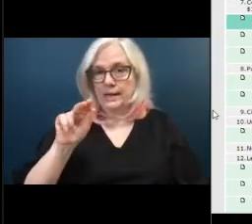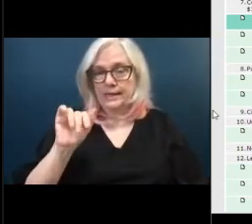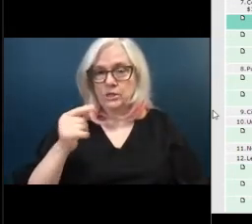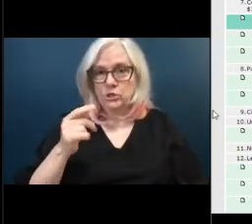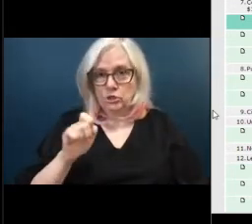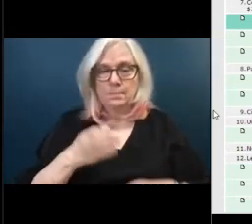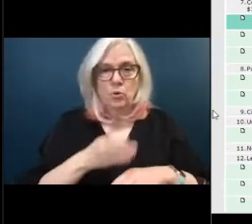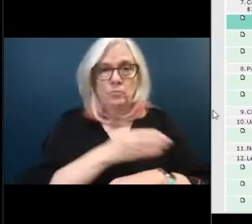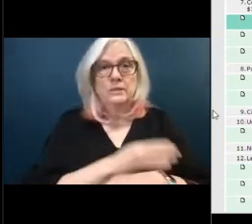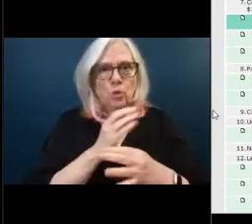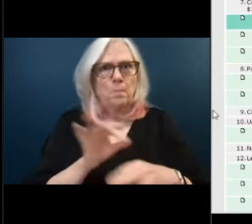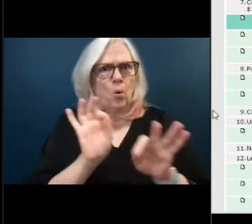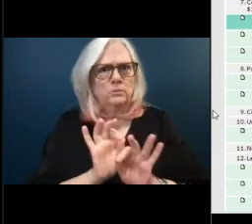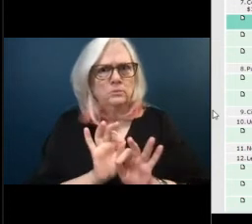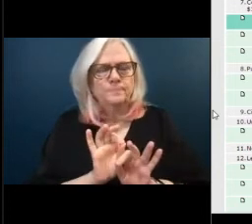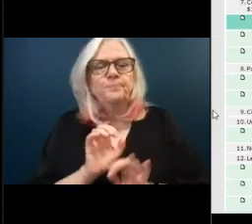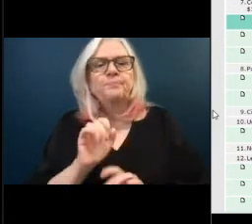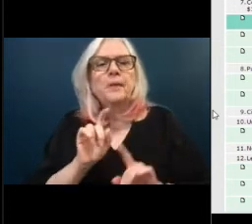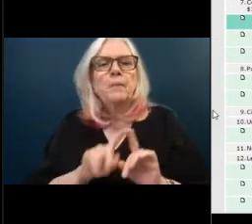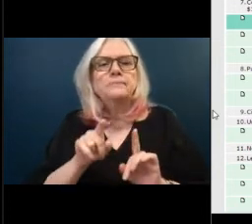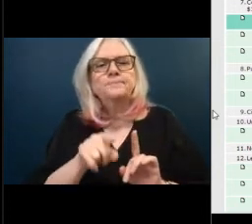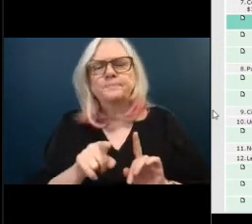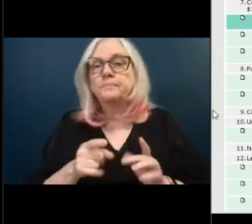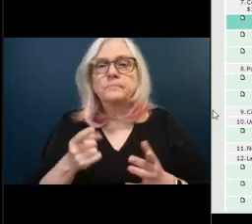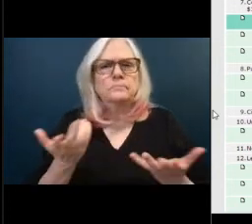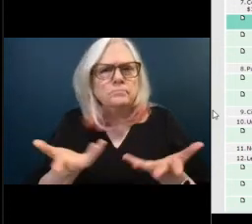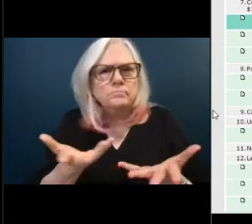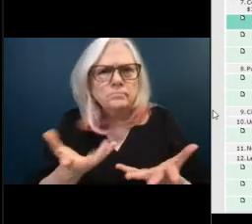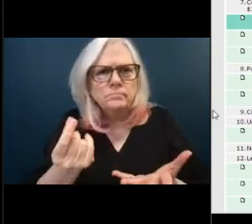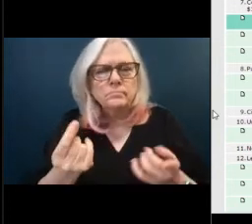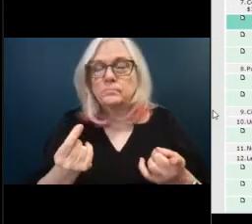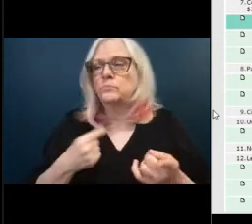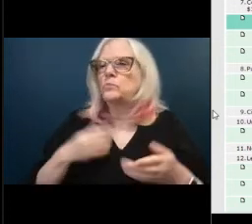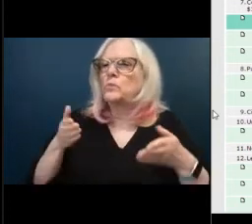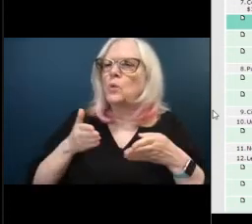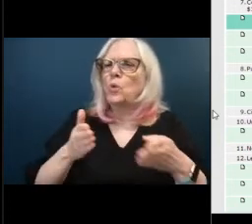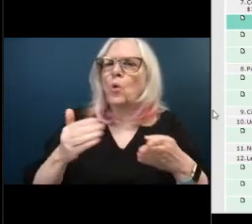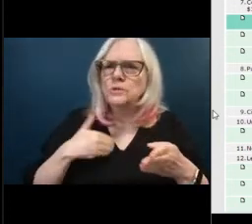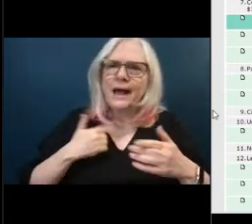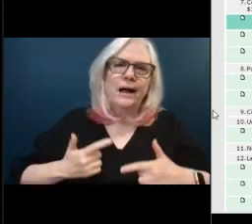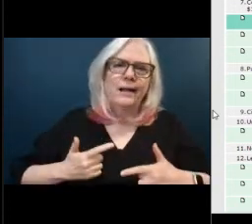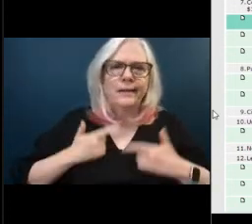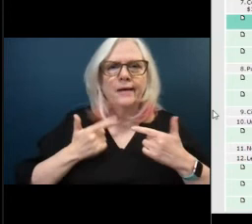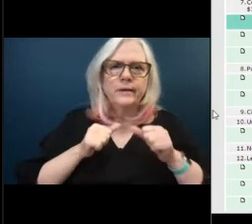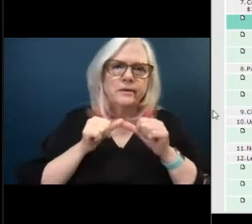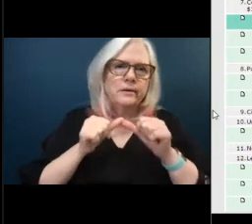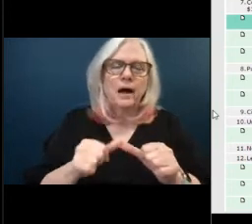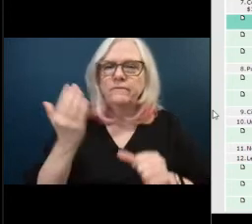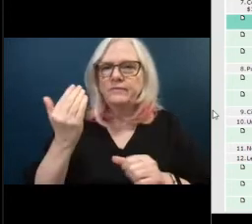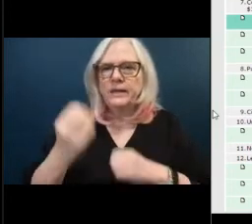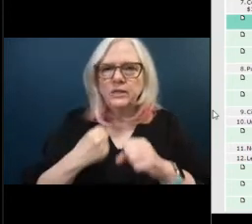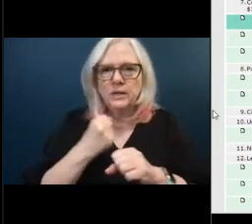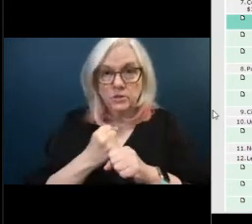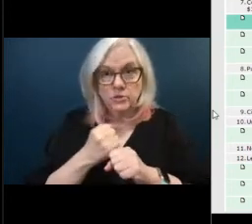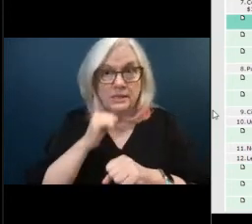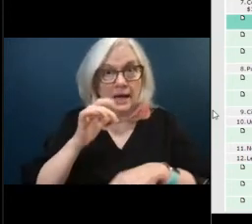us how you're going to use it so what happens on this project well roads usually have a lifespan of 15 years so when i say that this road hasn't been touched in since